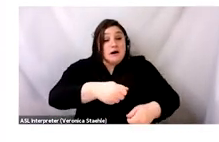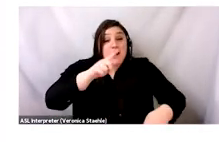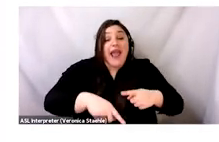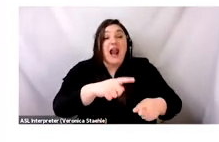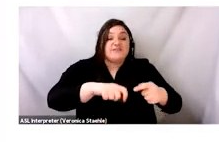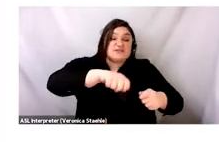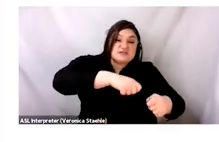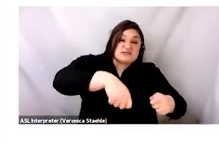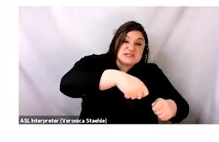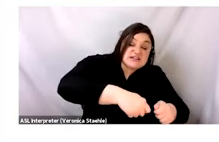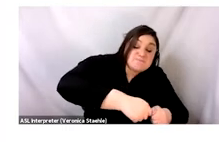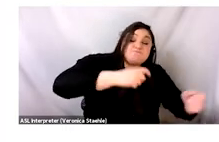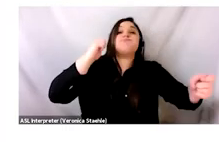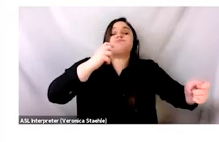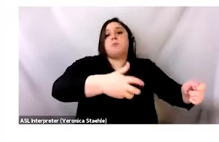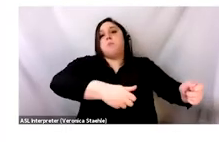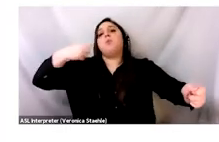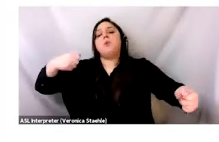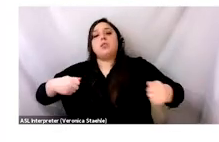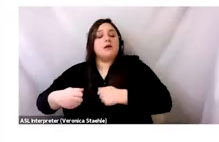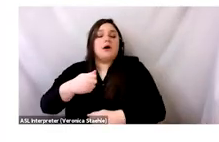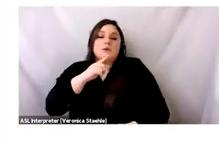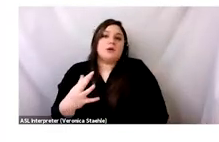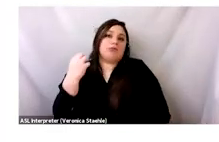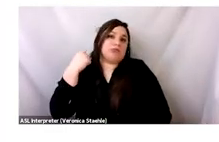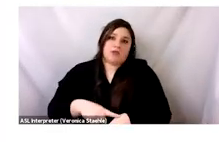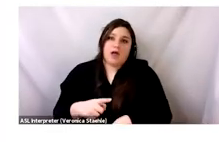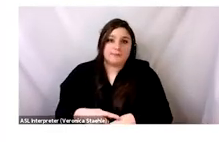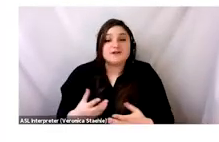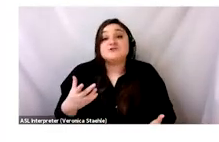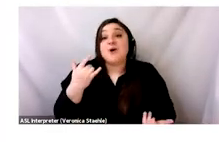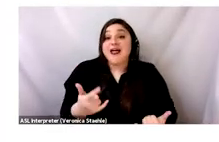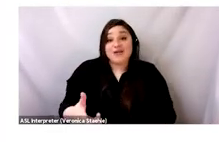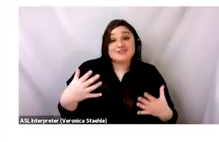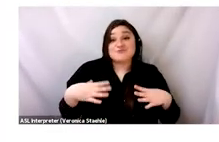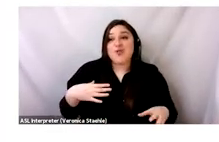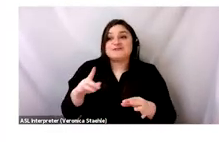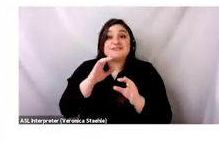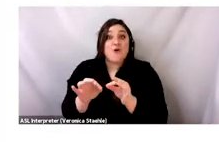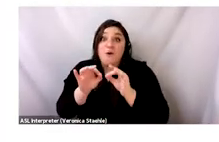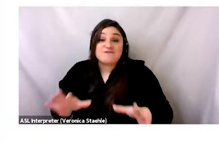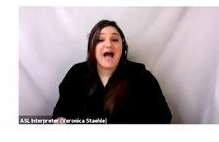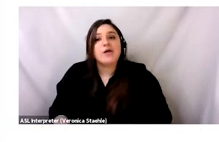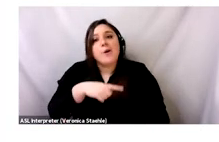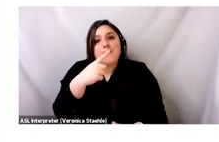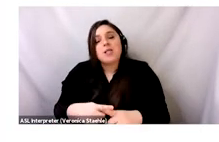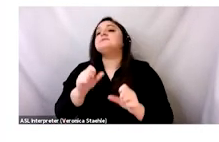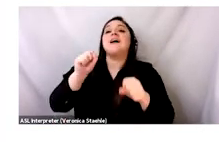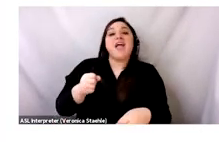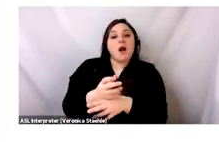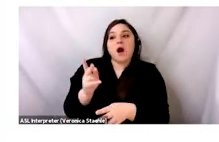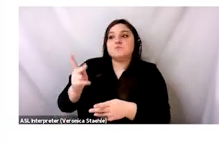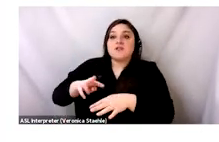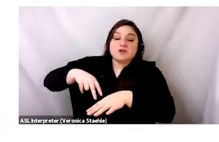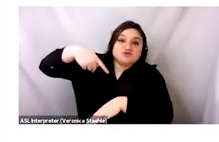by recovering plastics and metal for recycling. When they are walking around in the dump site, waste pickers say that not only does the clothing have no